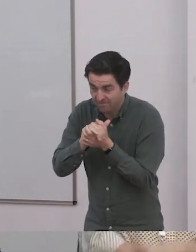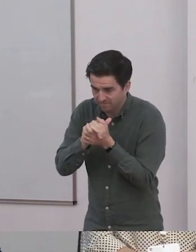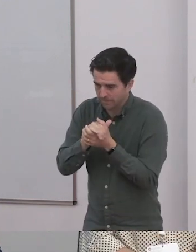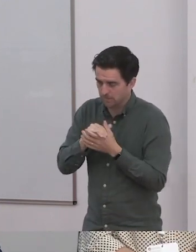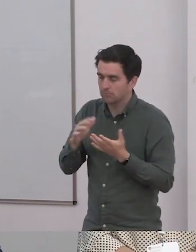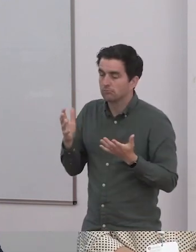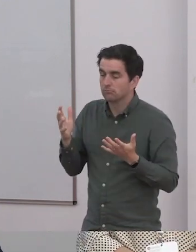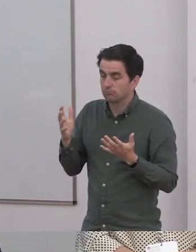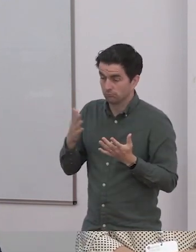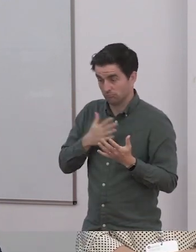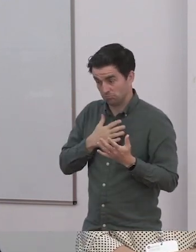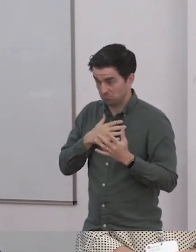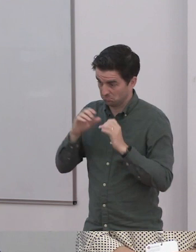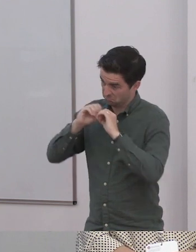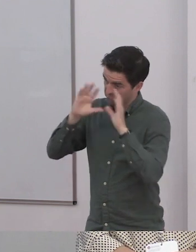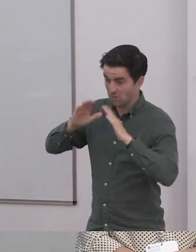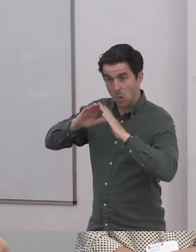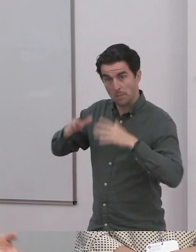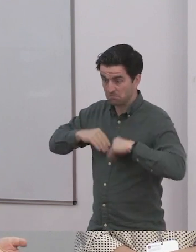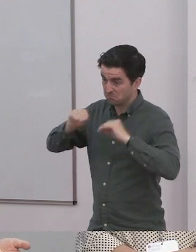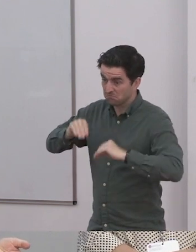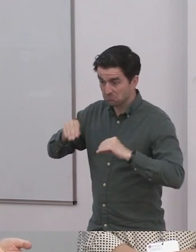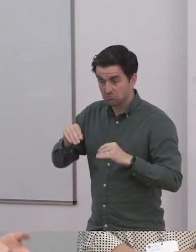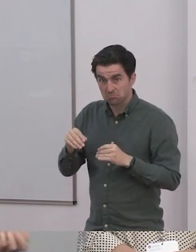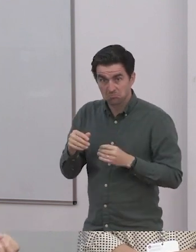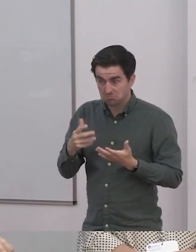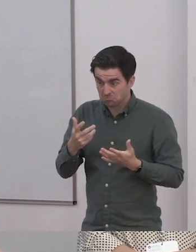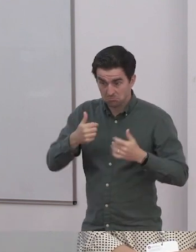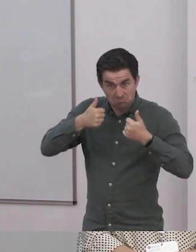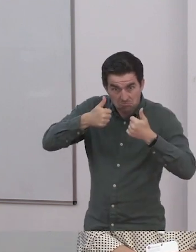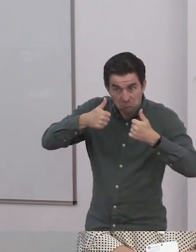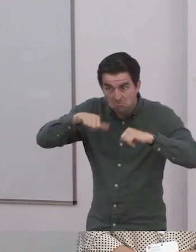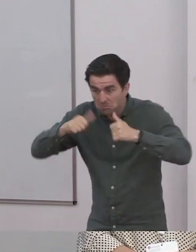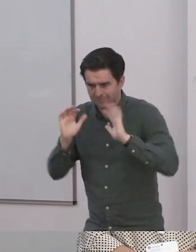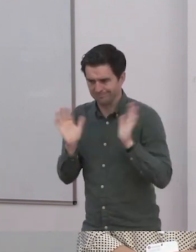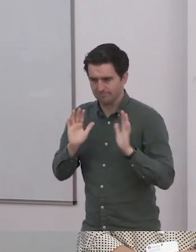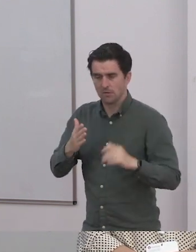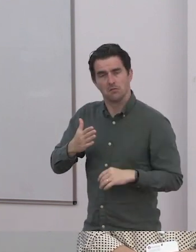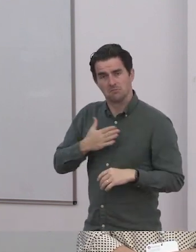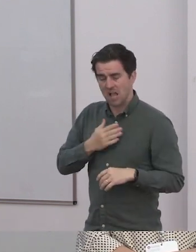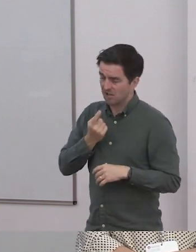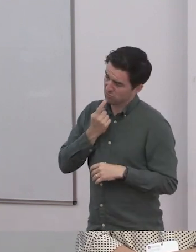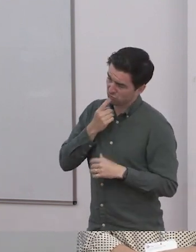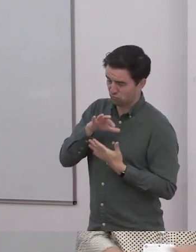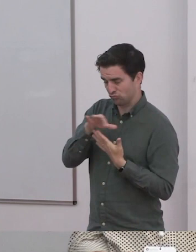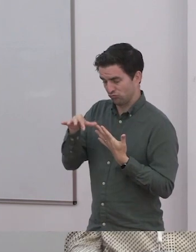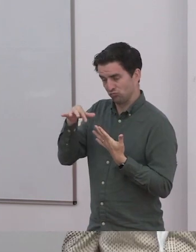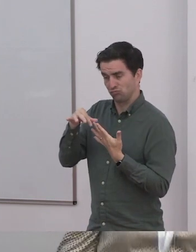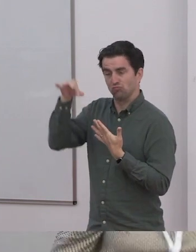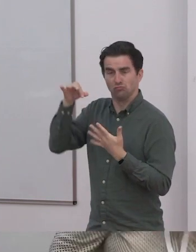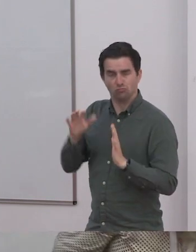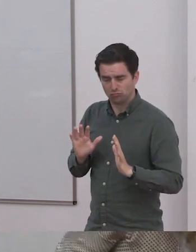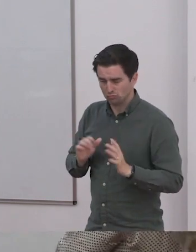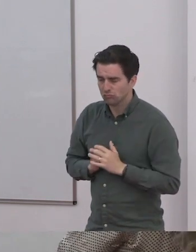taking children seriously, which is a parenting movement that happened in the sort of 90s,